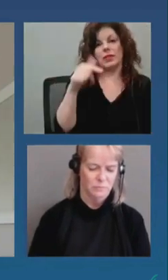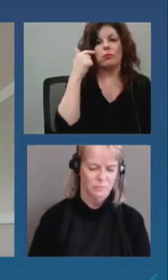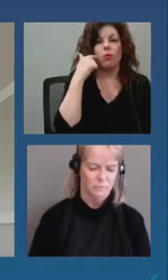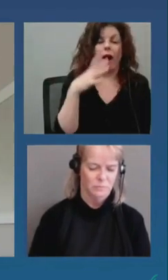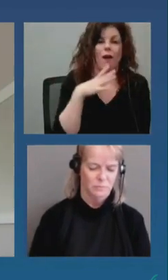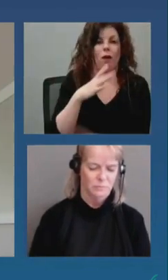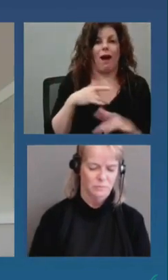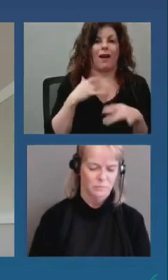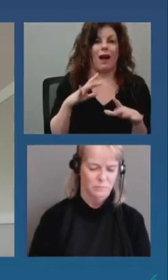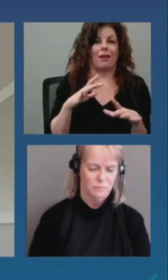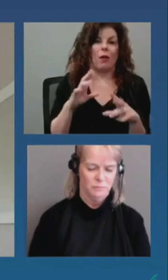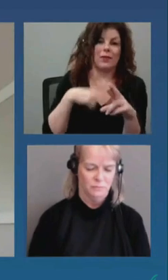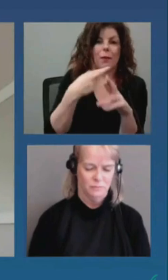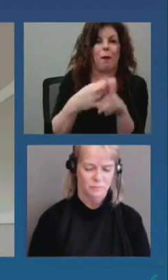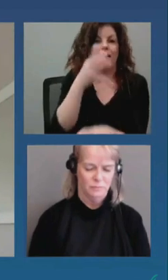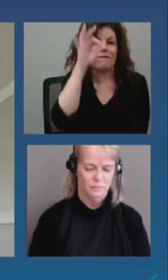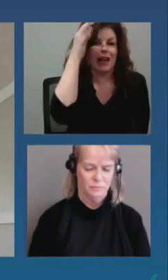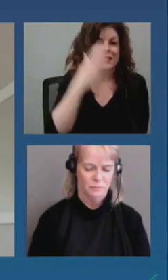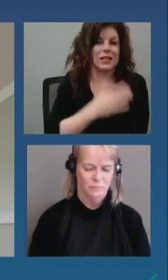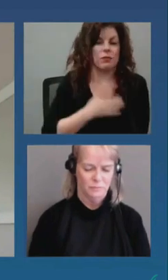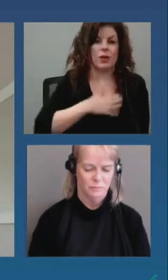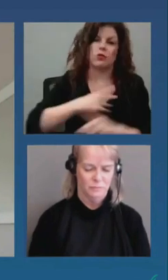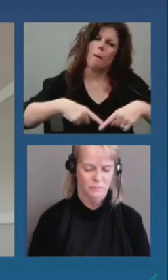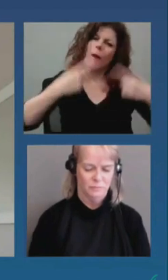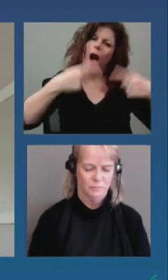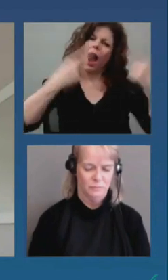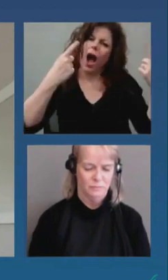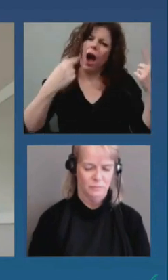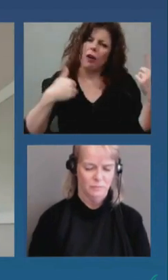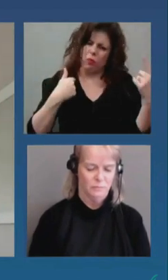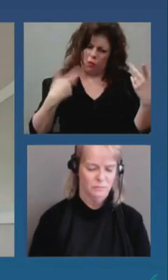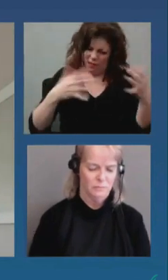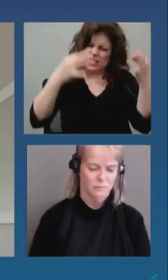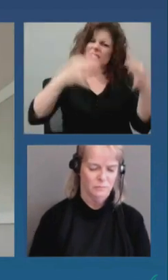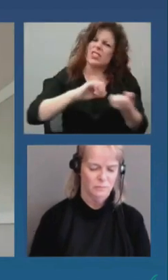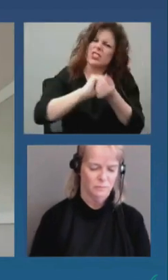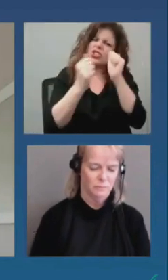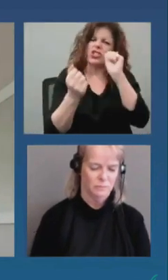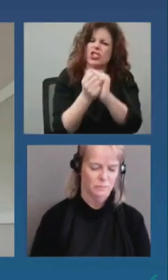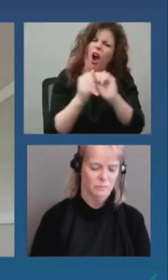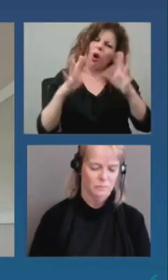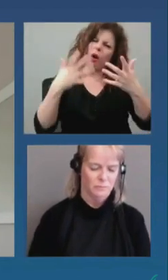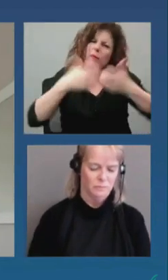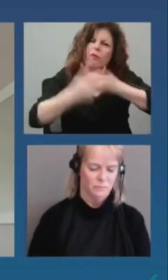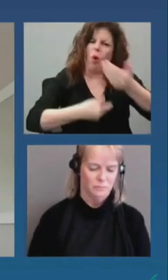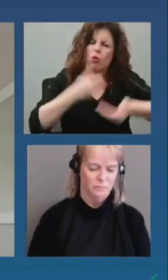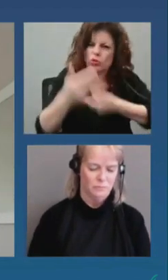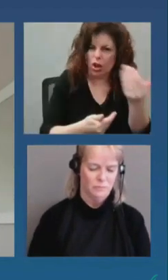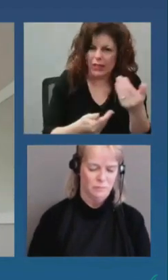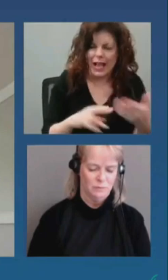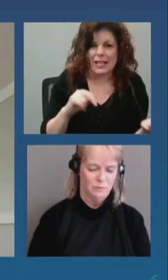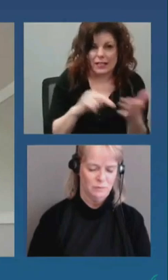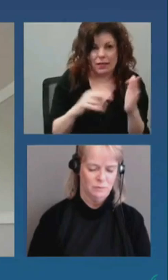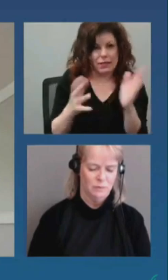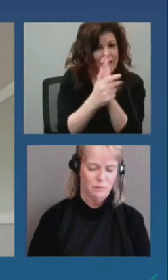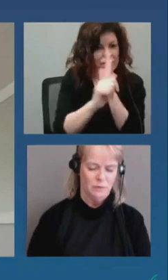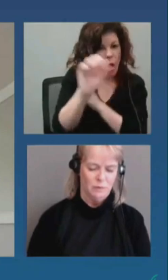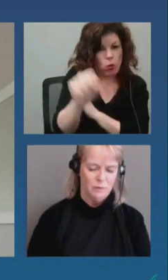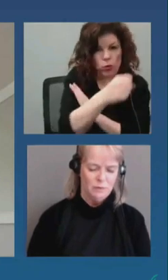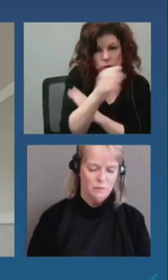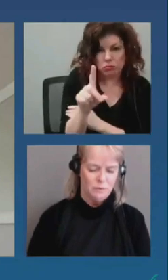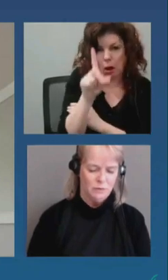réaction en français concernant les barrages. Pourquoi on a décidé de changer de méthode? Puis est-ce que ça va être aussi efficace